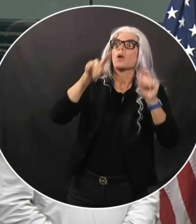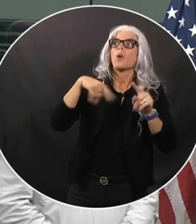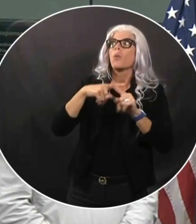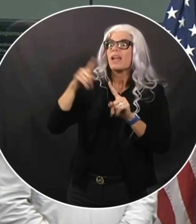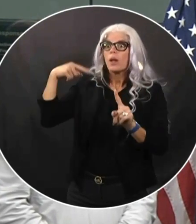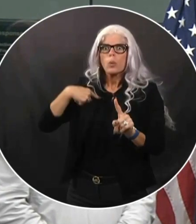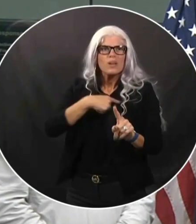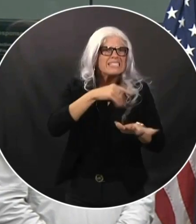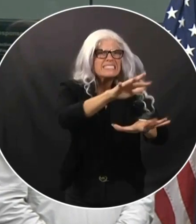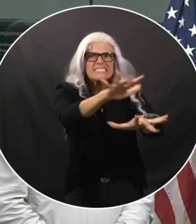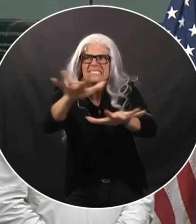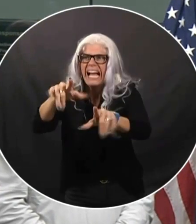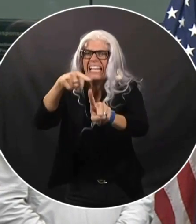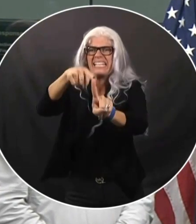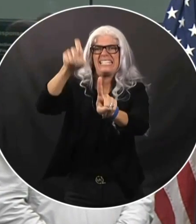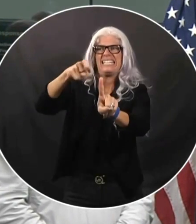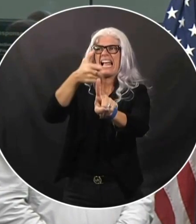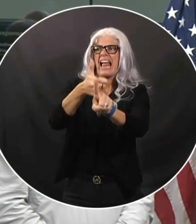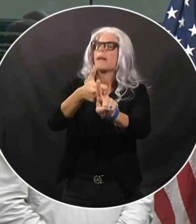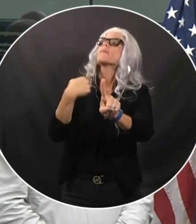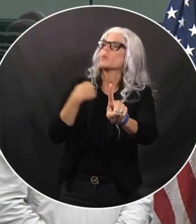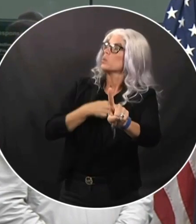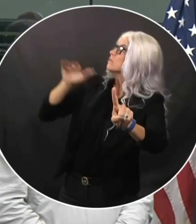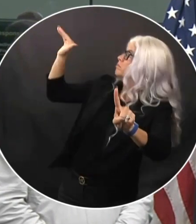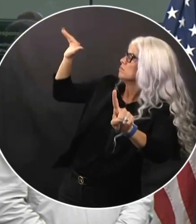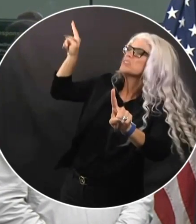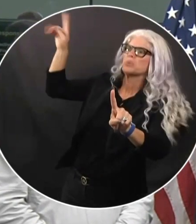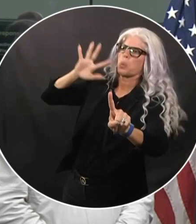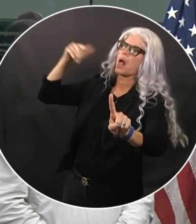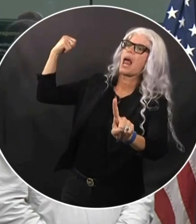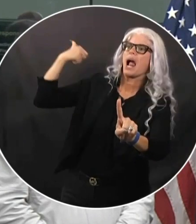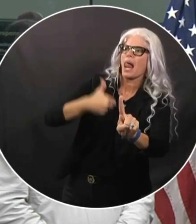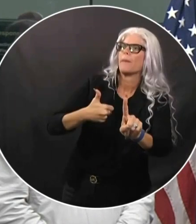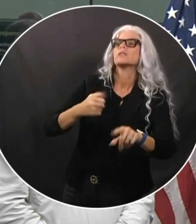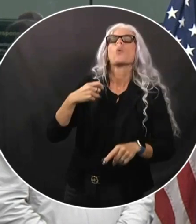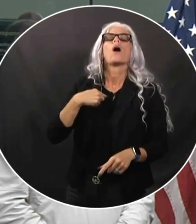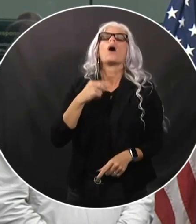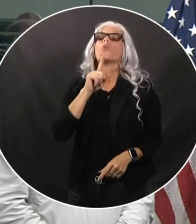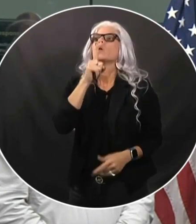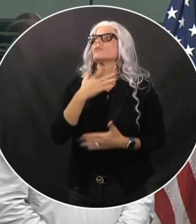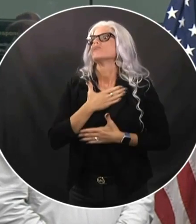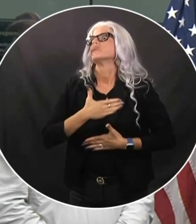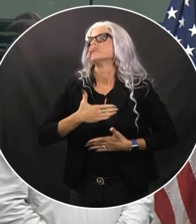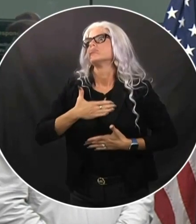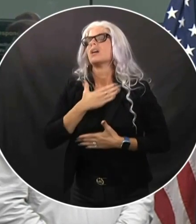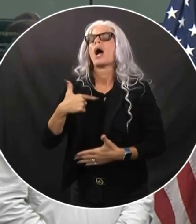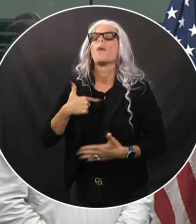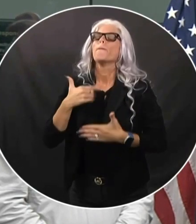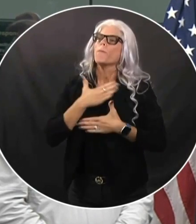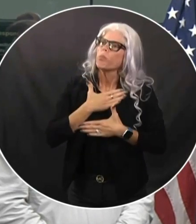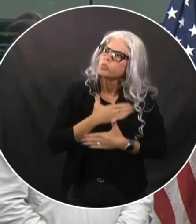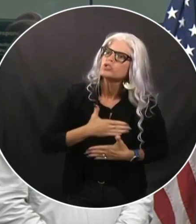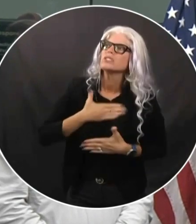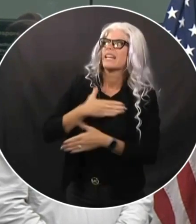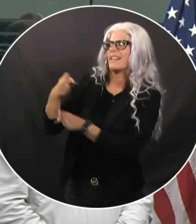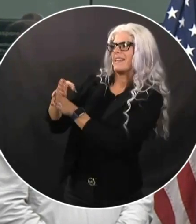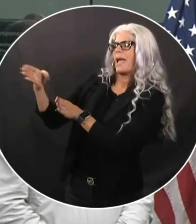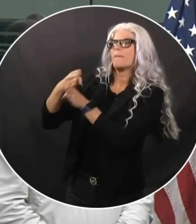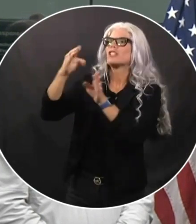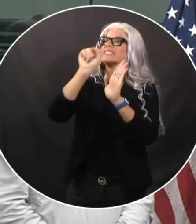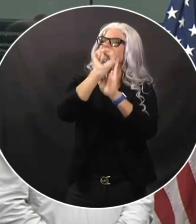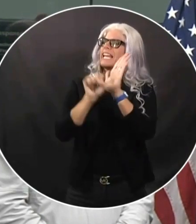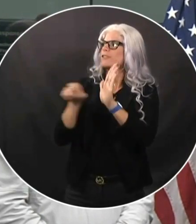respond for the citizens of Florida. So I couldn't be happier and more appreciative of our neighboring states being willing to